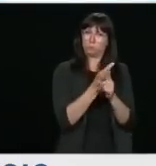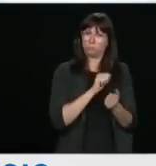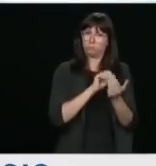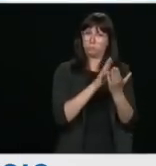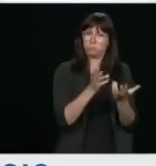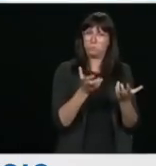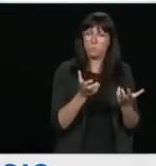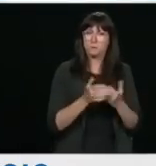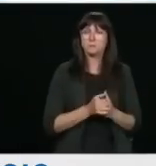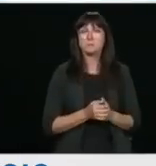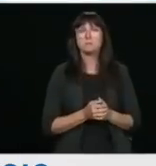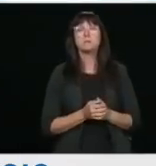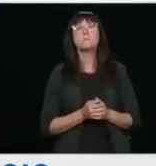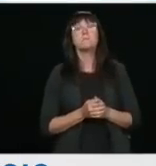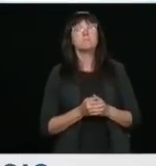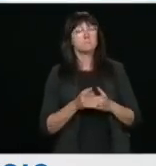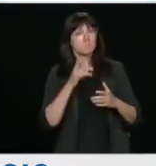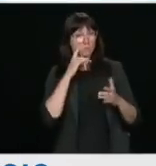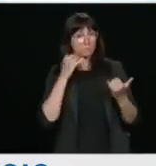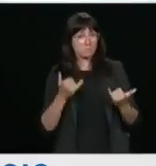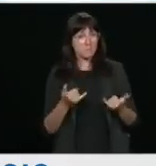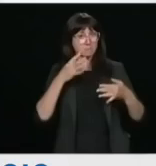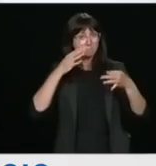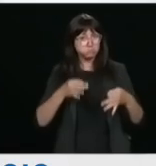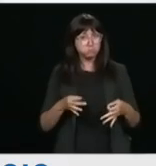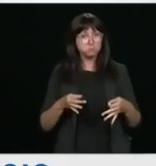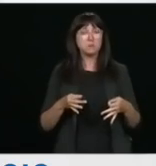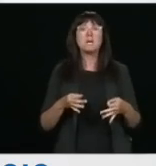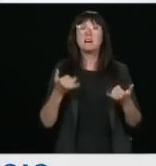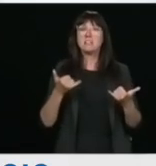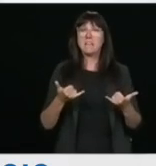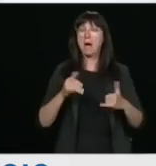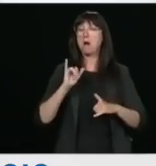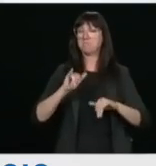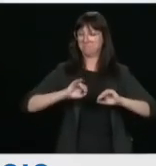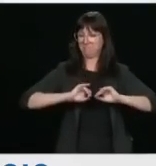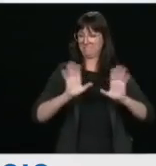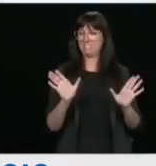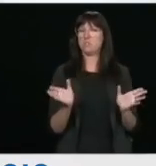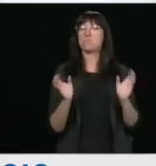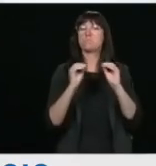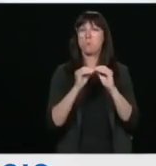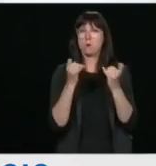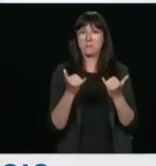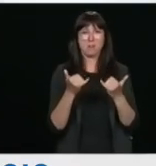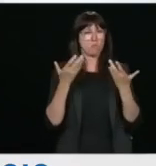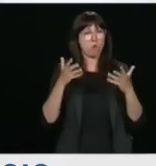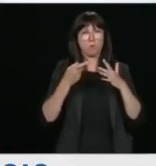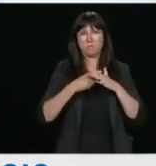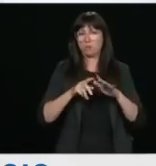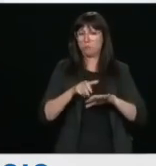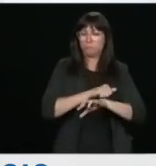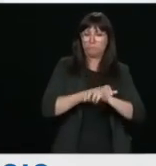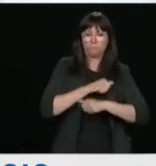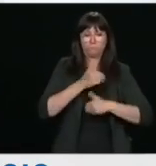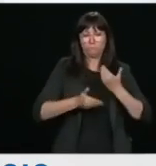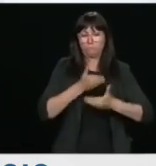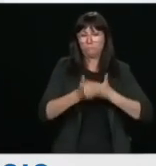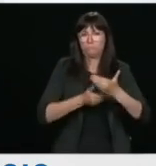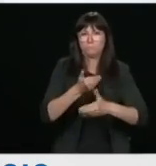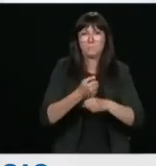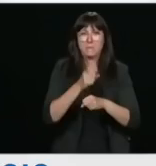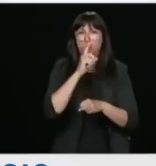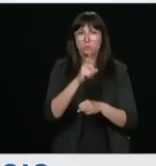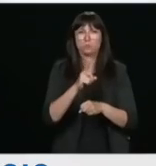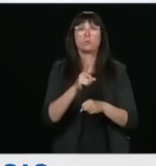today, we have greater clarity, and we have already begun to take very significant steps to ensure that we uphold our duty of candour